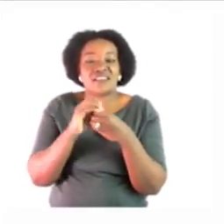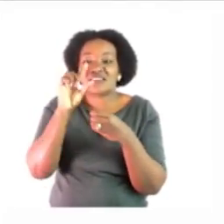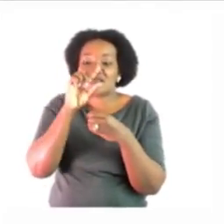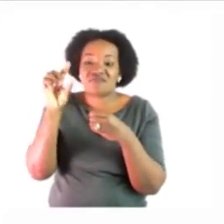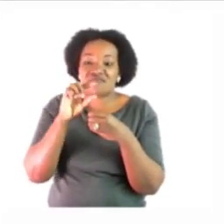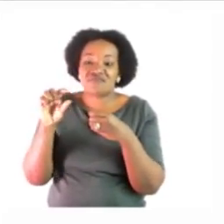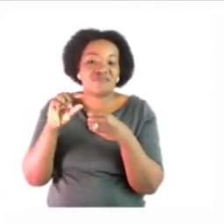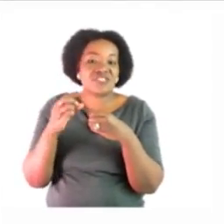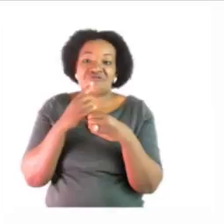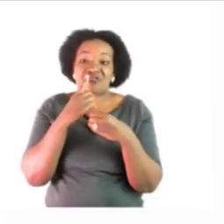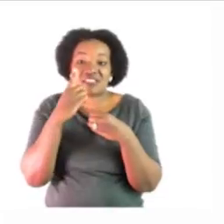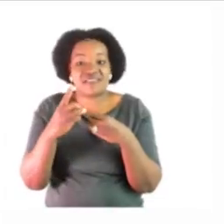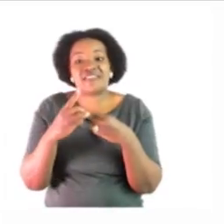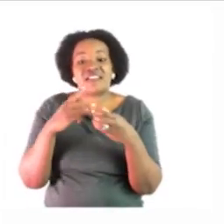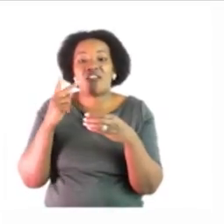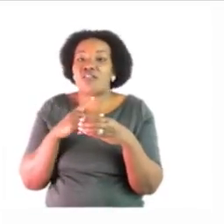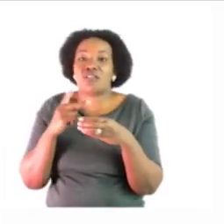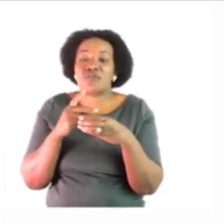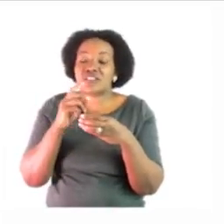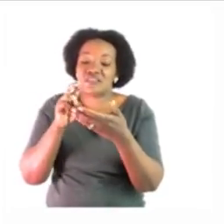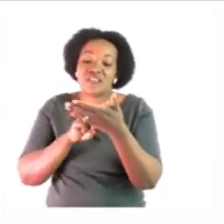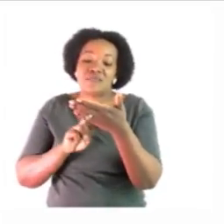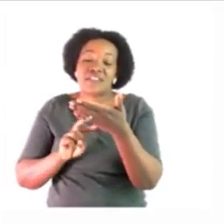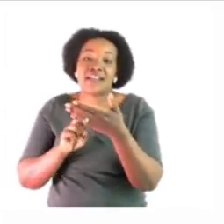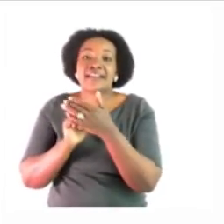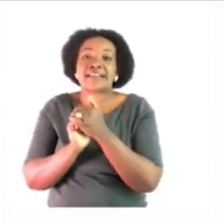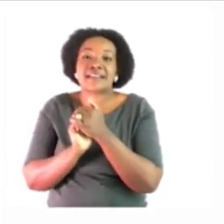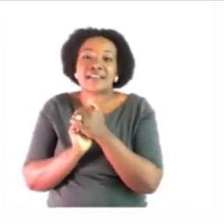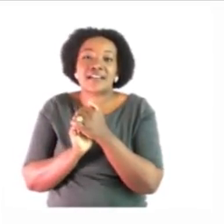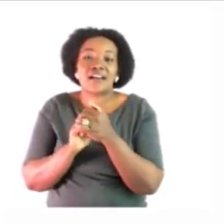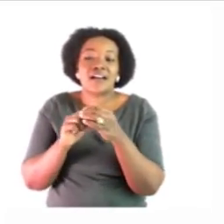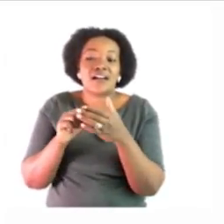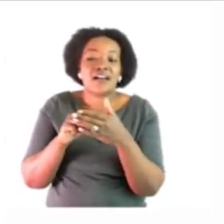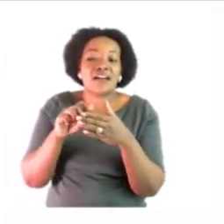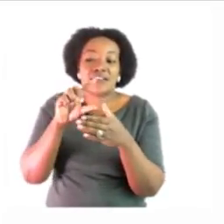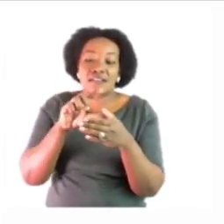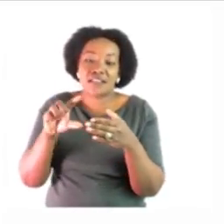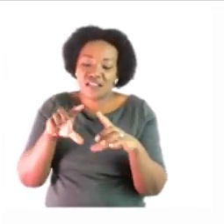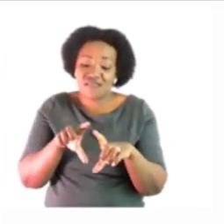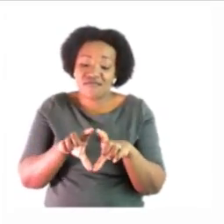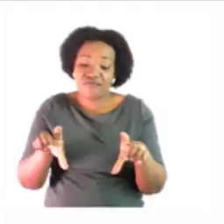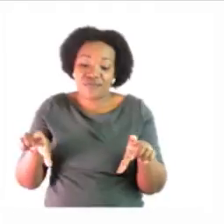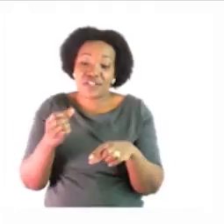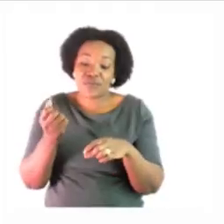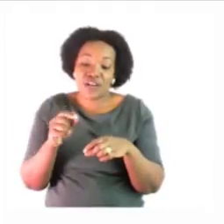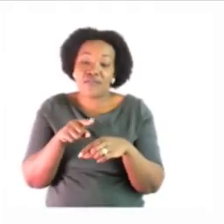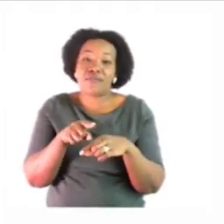a text all right but then i have a word for you in the word box there below the side words